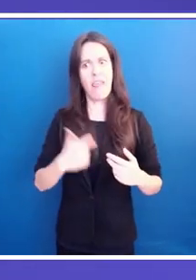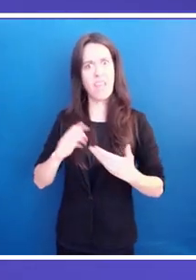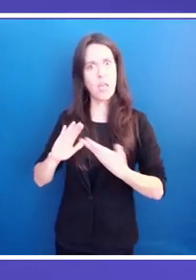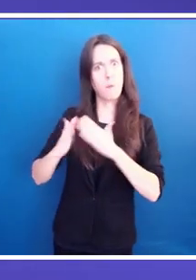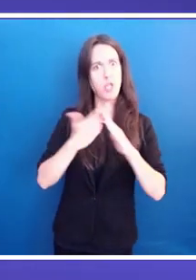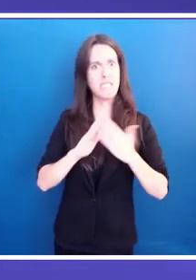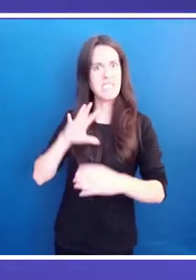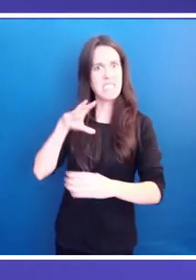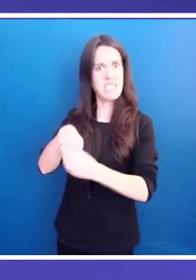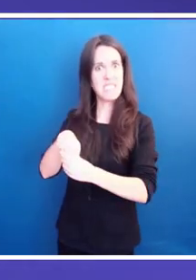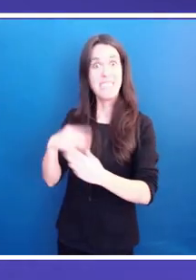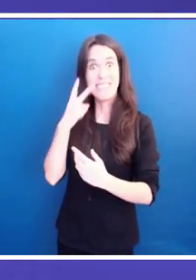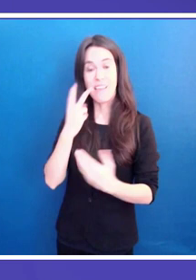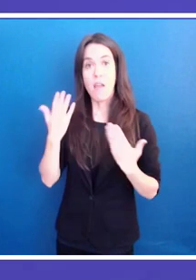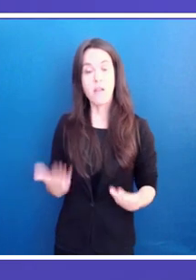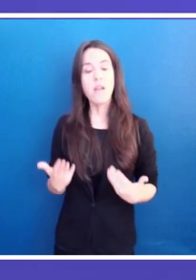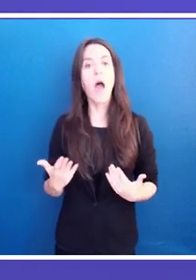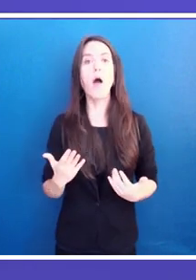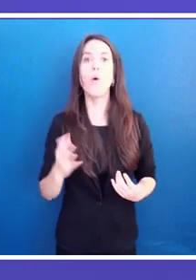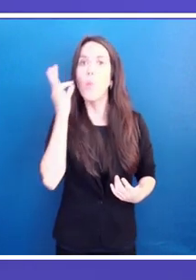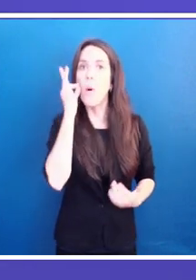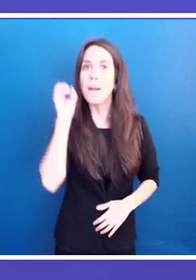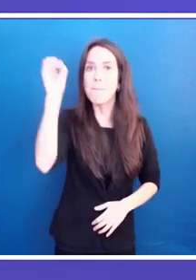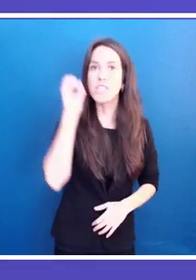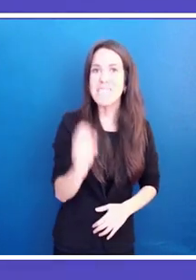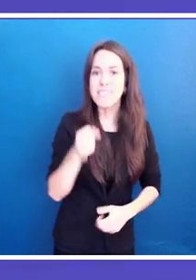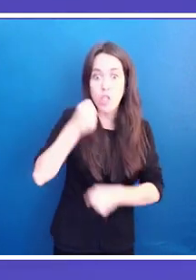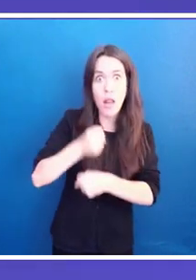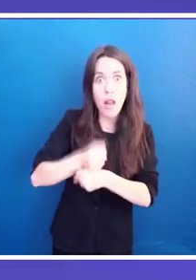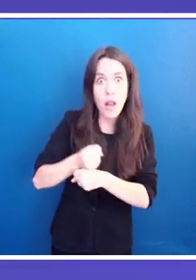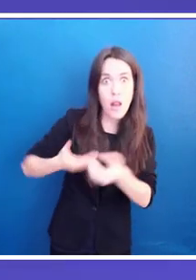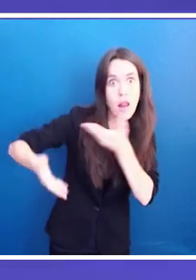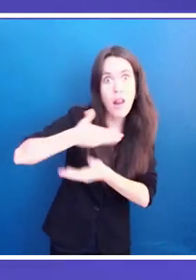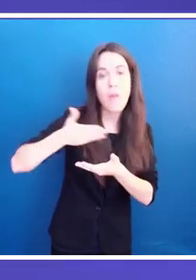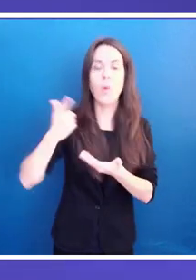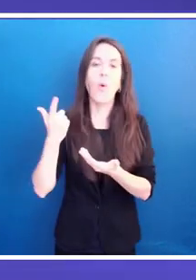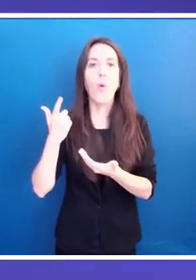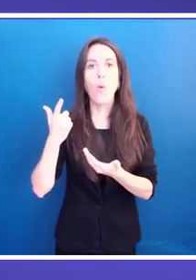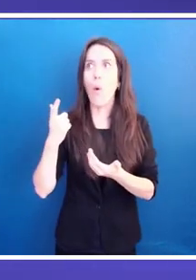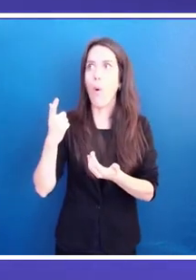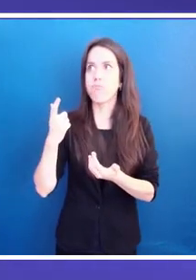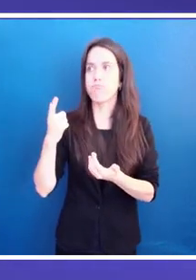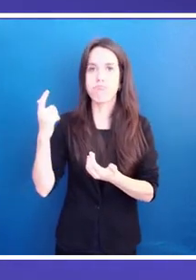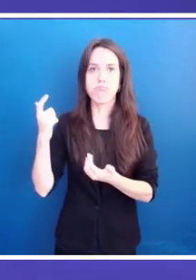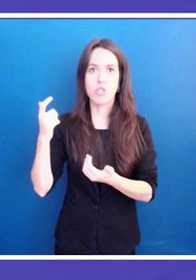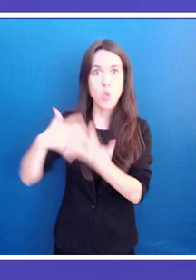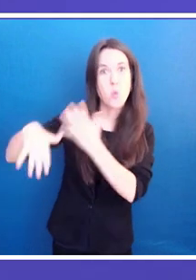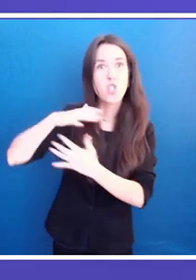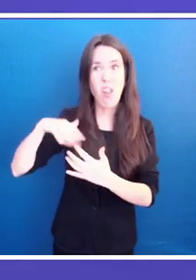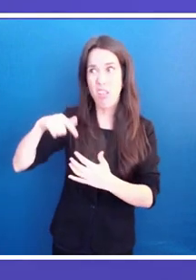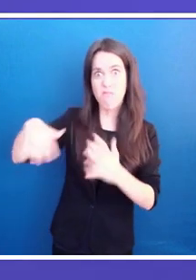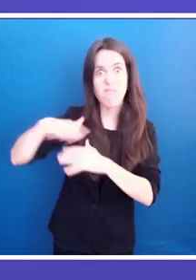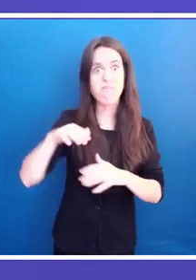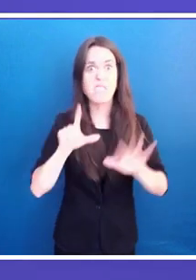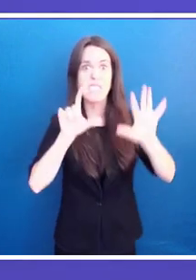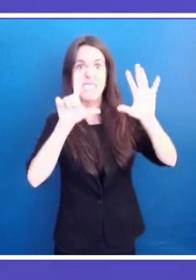of women in the labor market and the medical services, as well as social services sector, accounts to 70% approximately around the world.